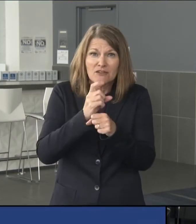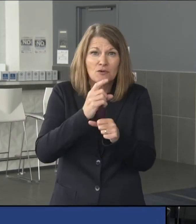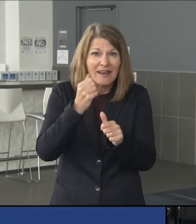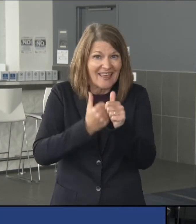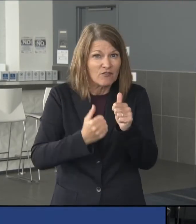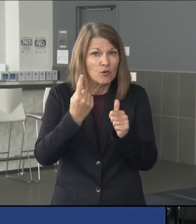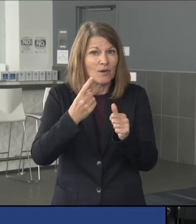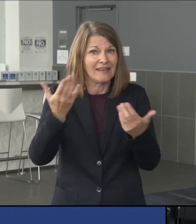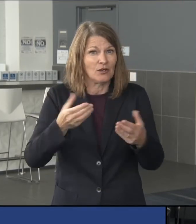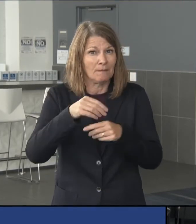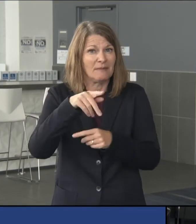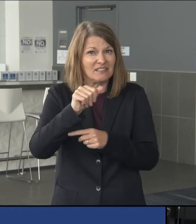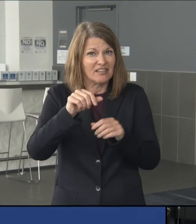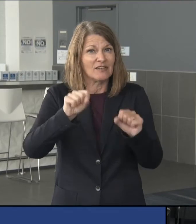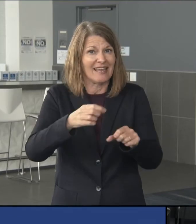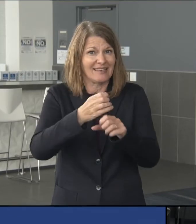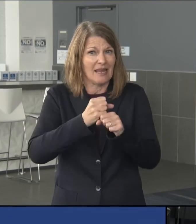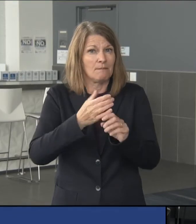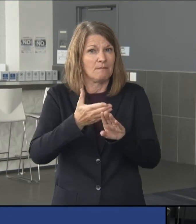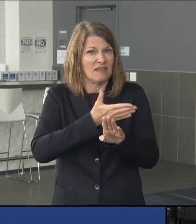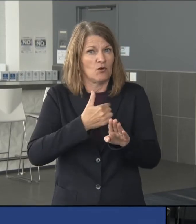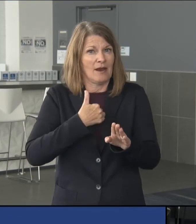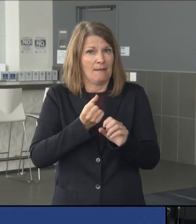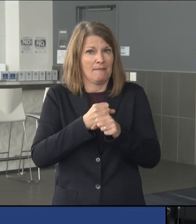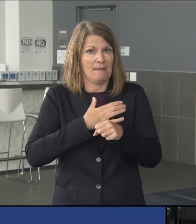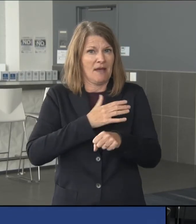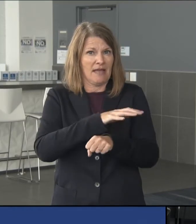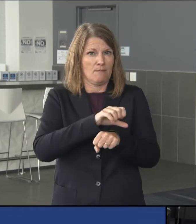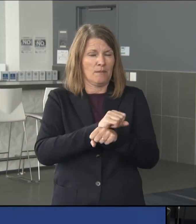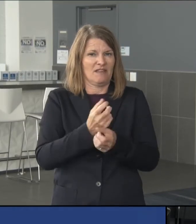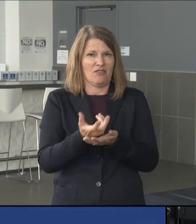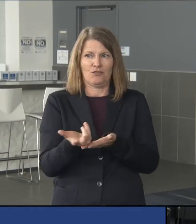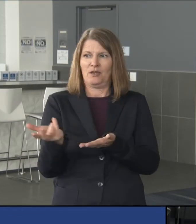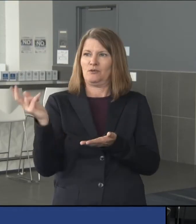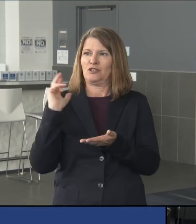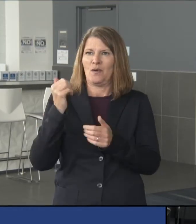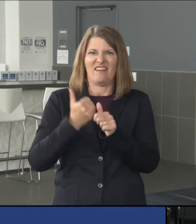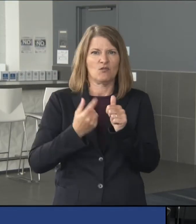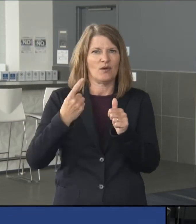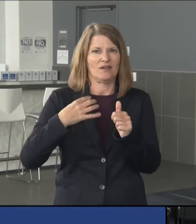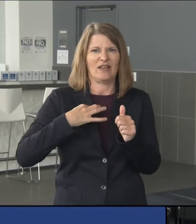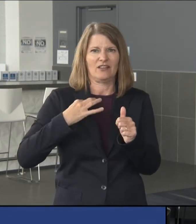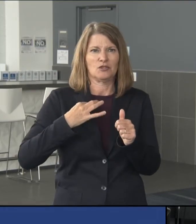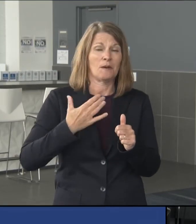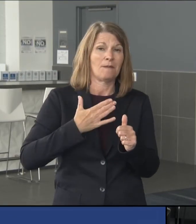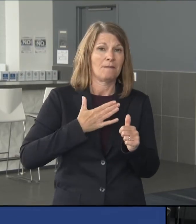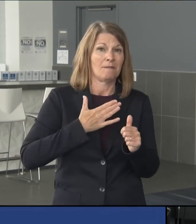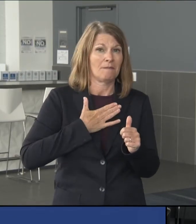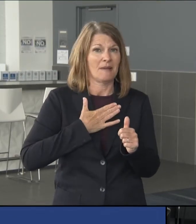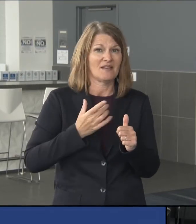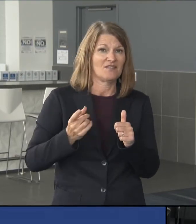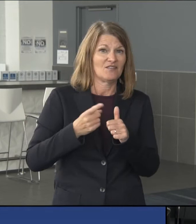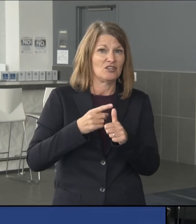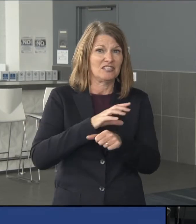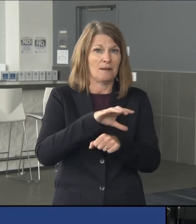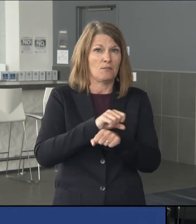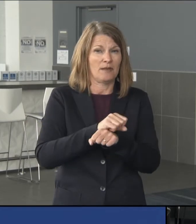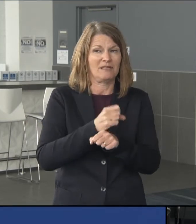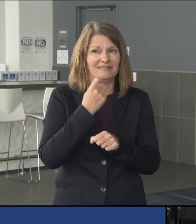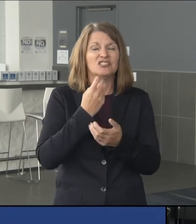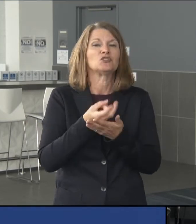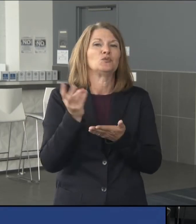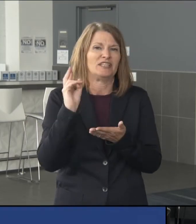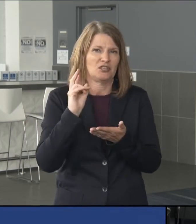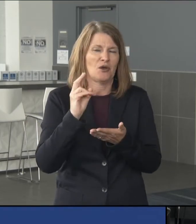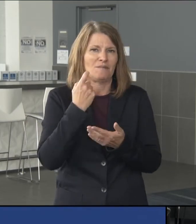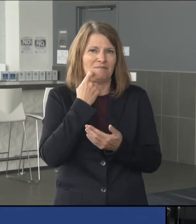my appointment. So I did that three weeks ago when everybody was eligible. And the appointment for the first dose was two weeks ago